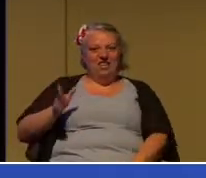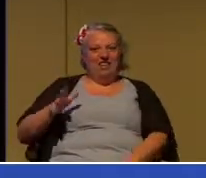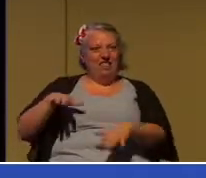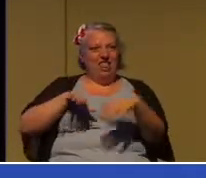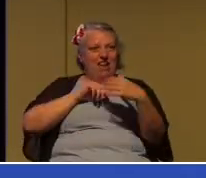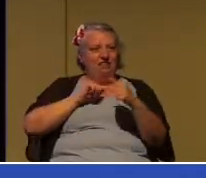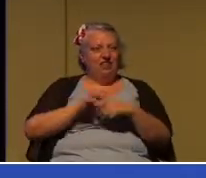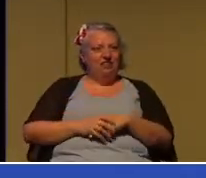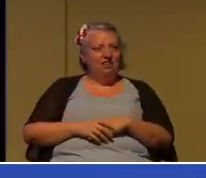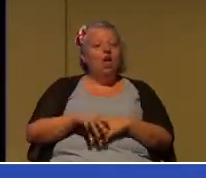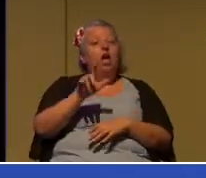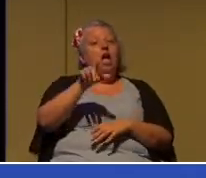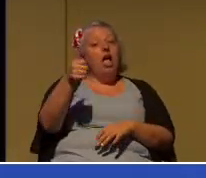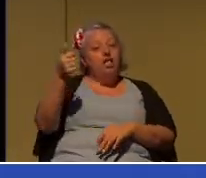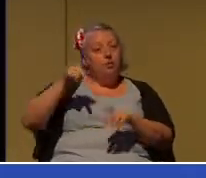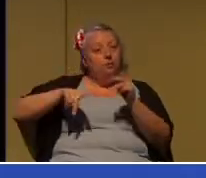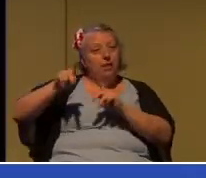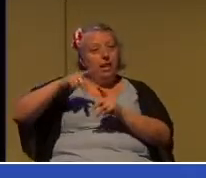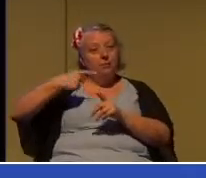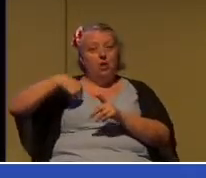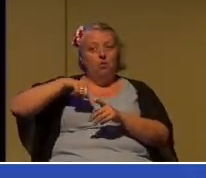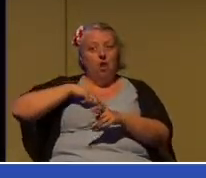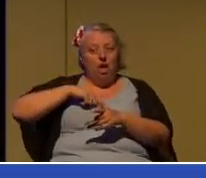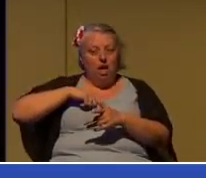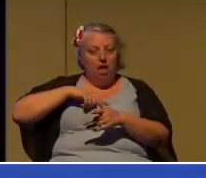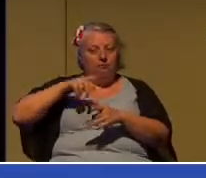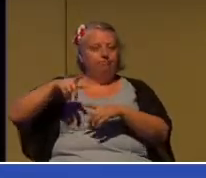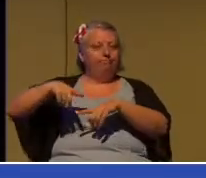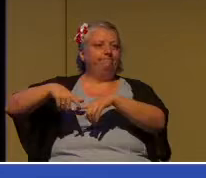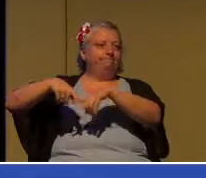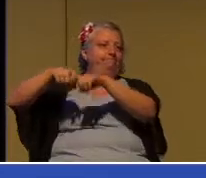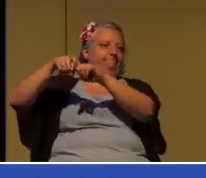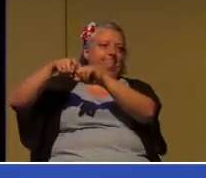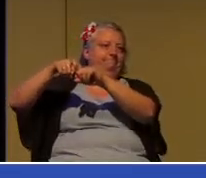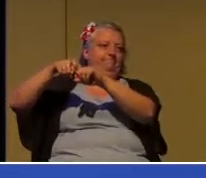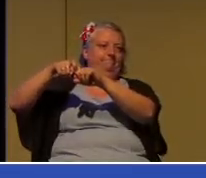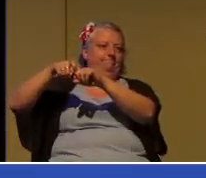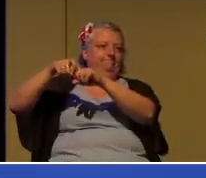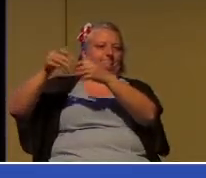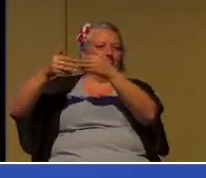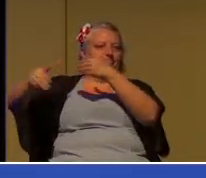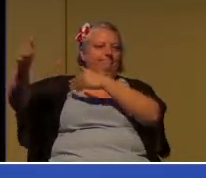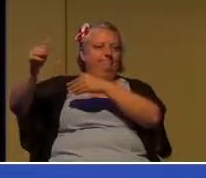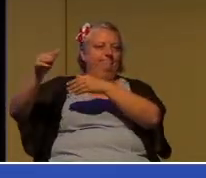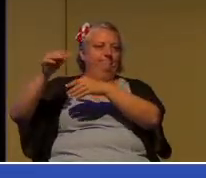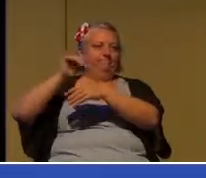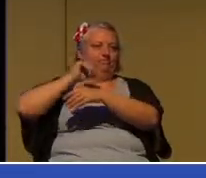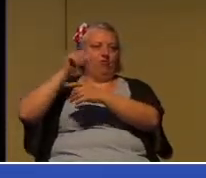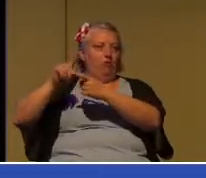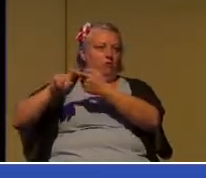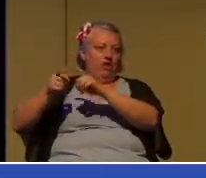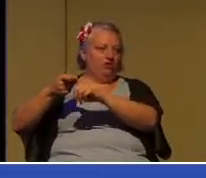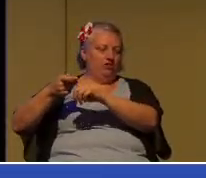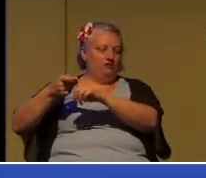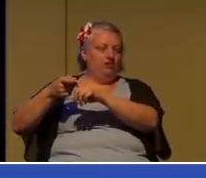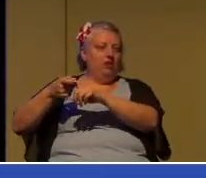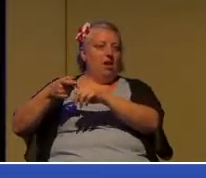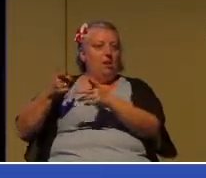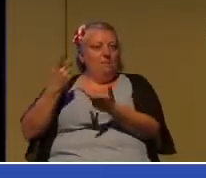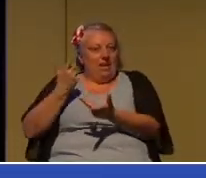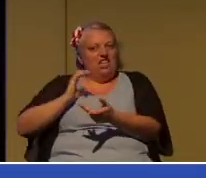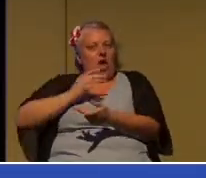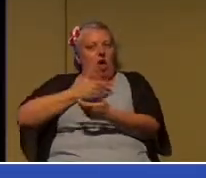relationship with and probably no interest in having a relationship with because our lives have gone in very different